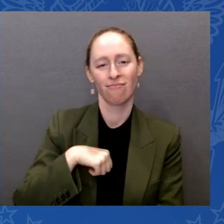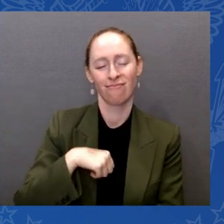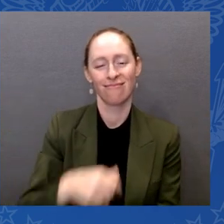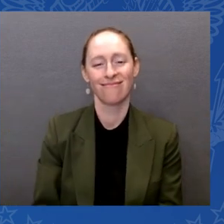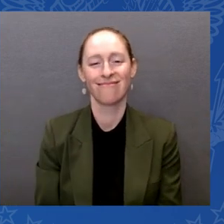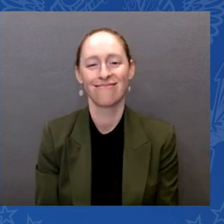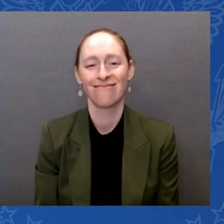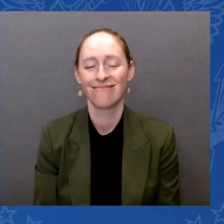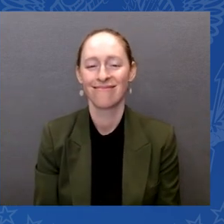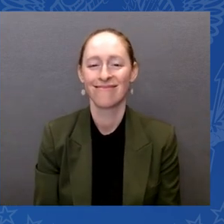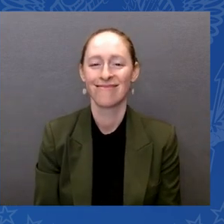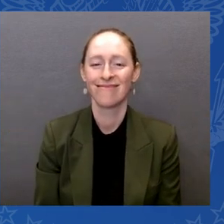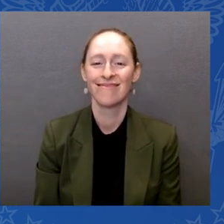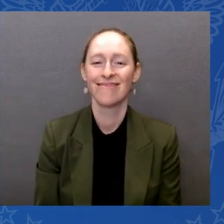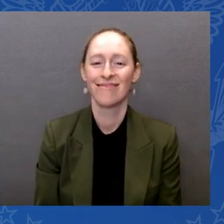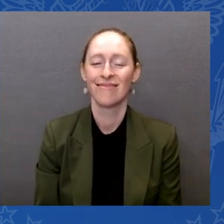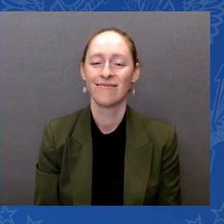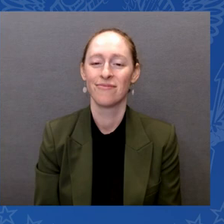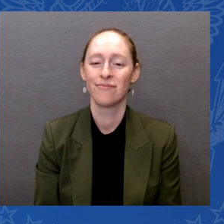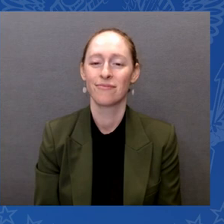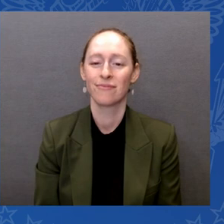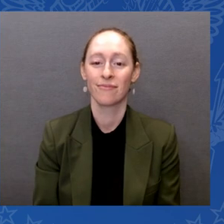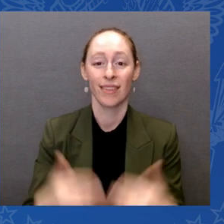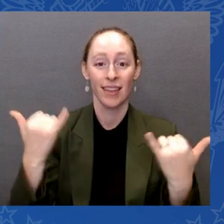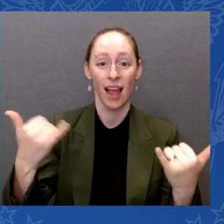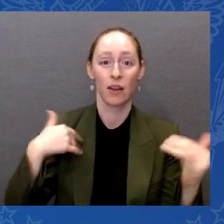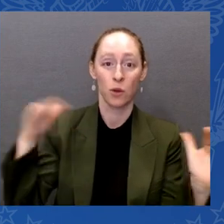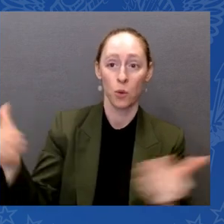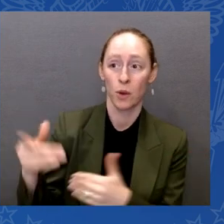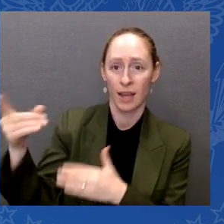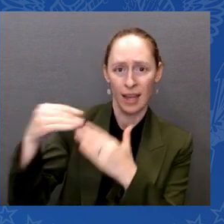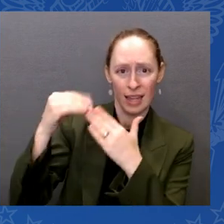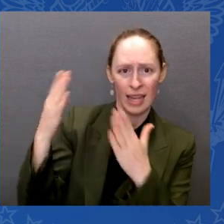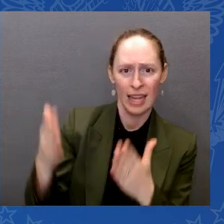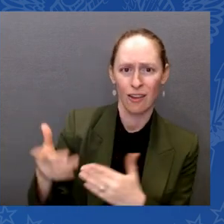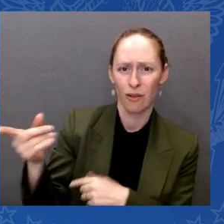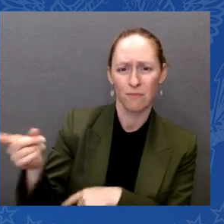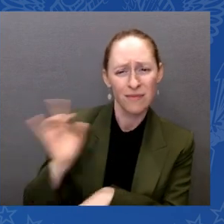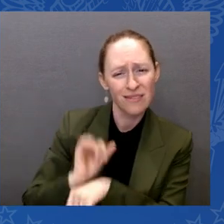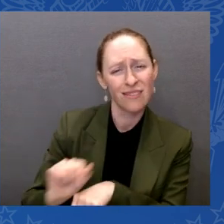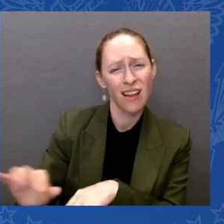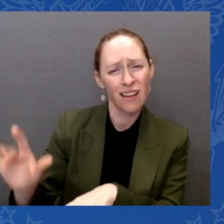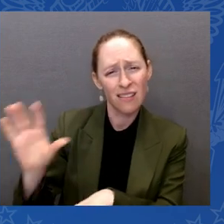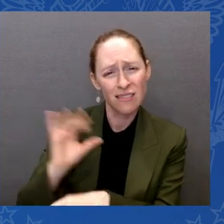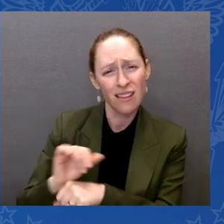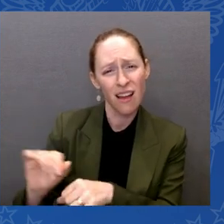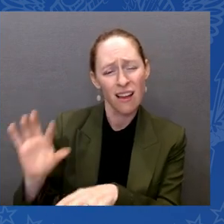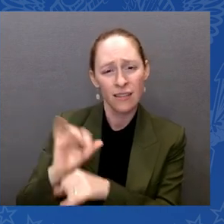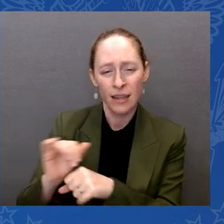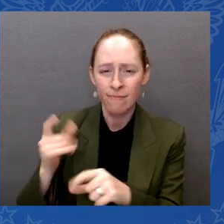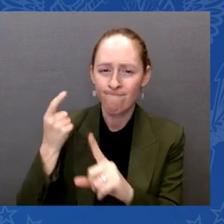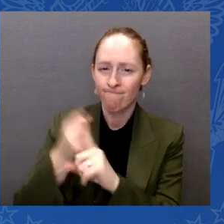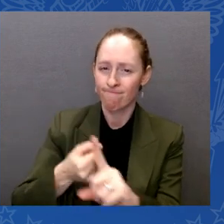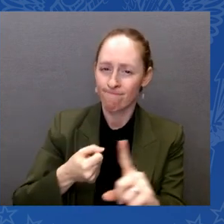tirelessly to build on our progress, Mayor Tim Adams.